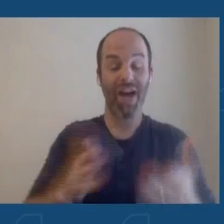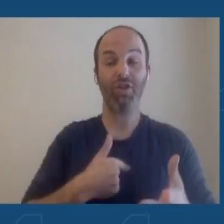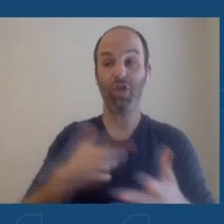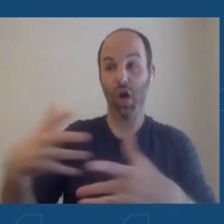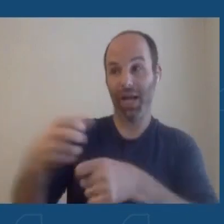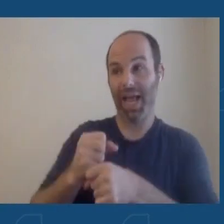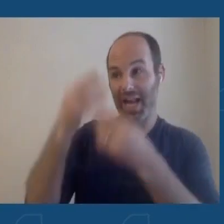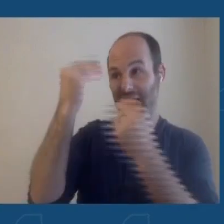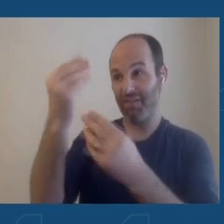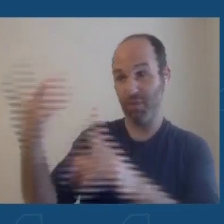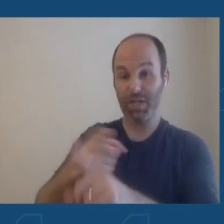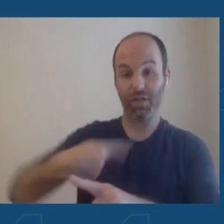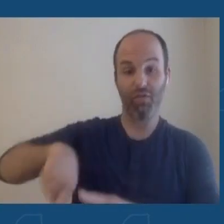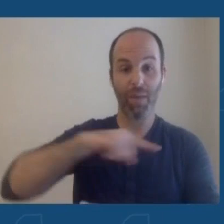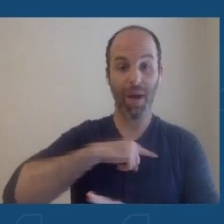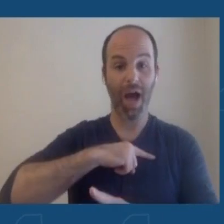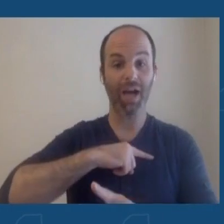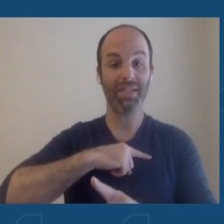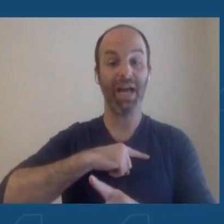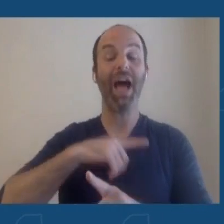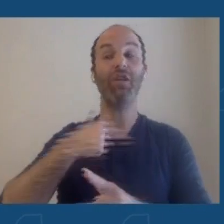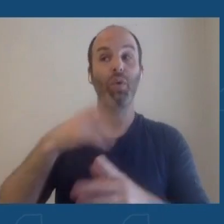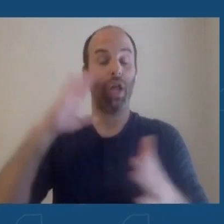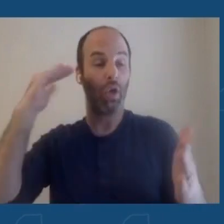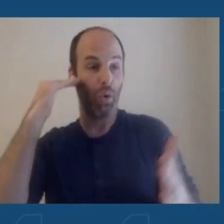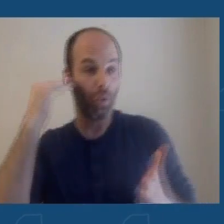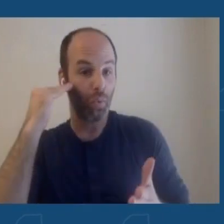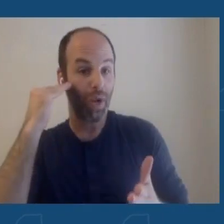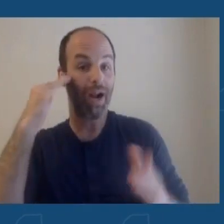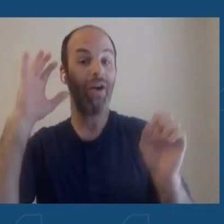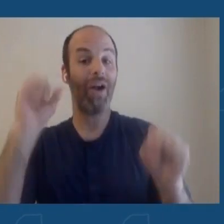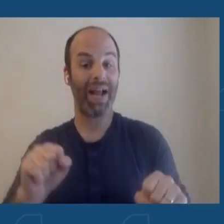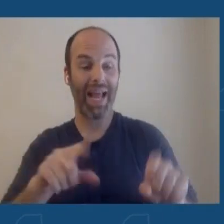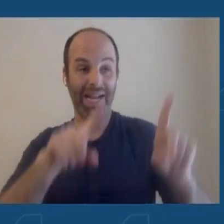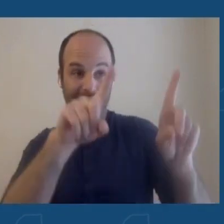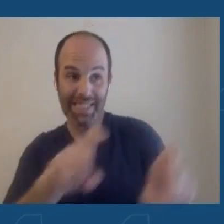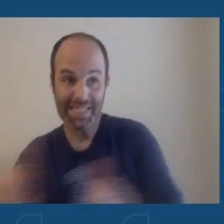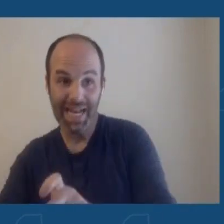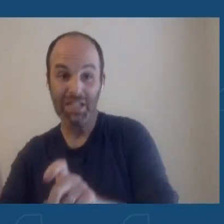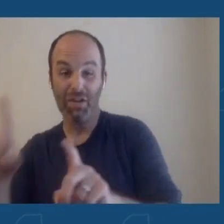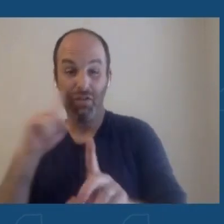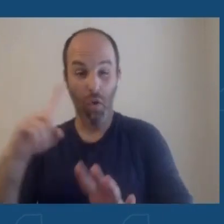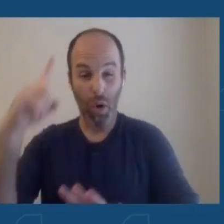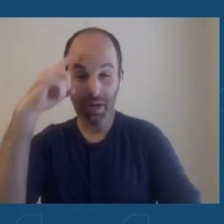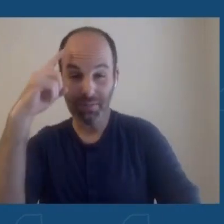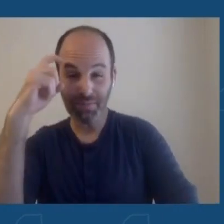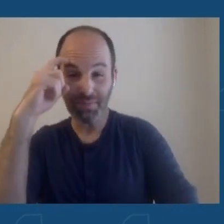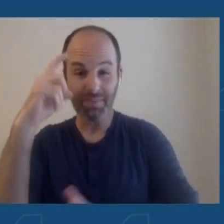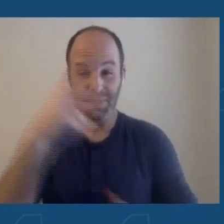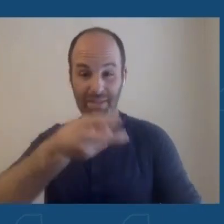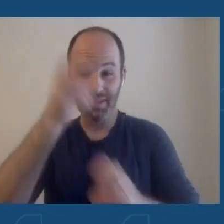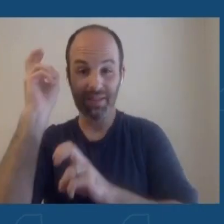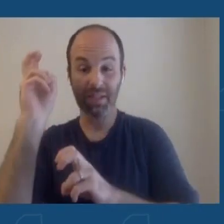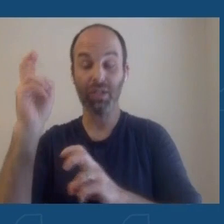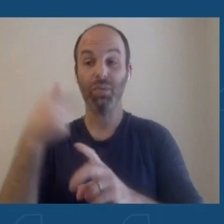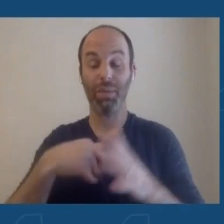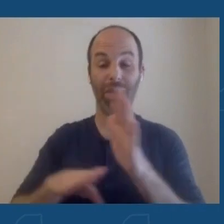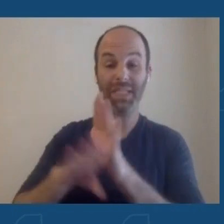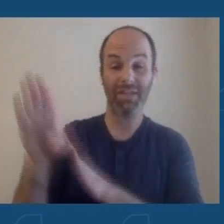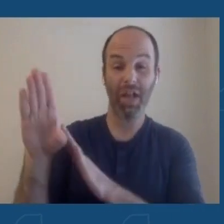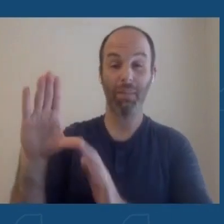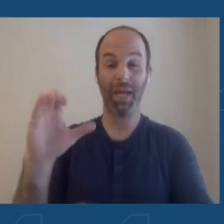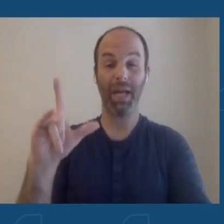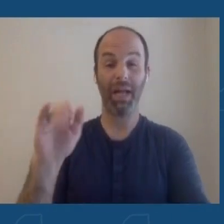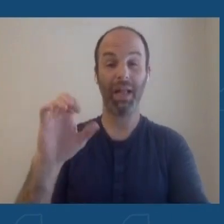of and can diagnose and test for suspected cases. We've been developing clinical guidance, expanding